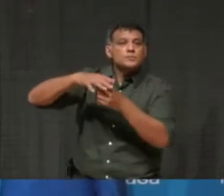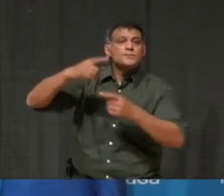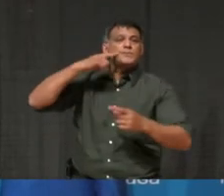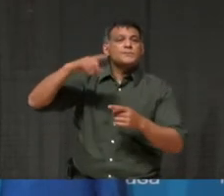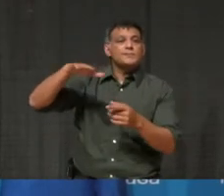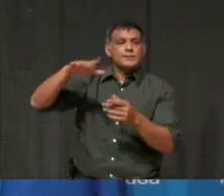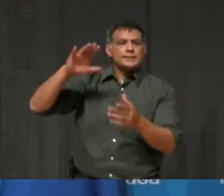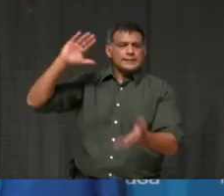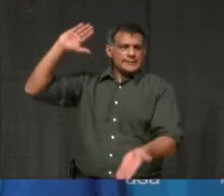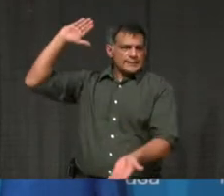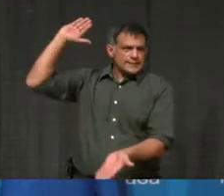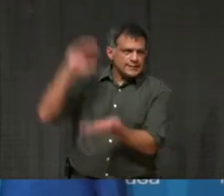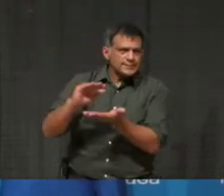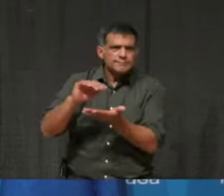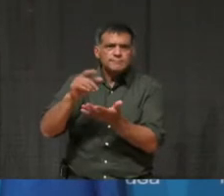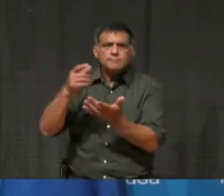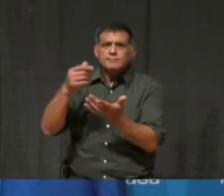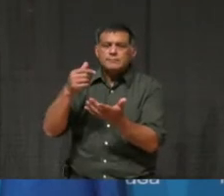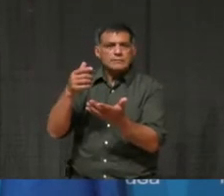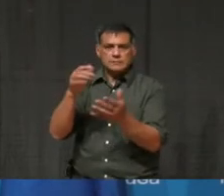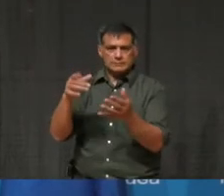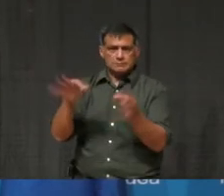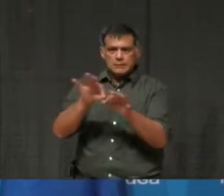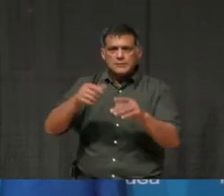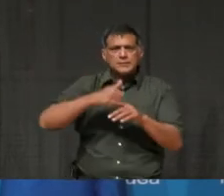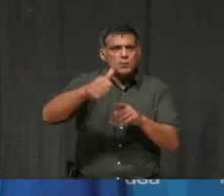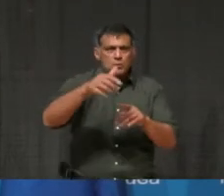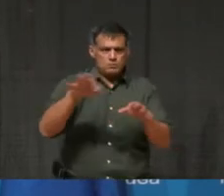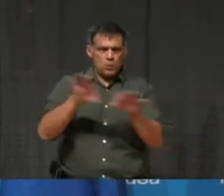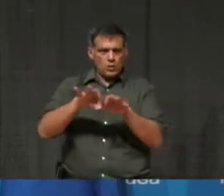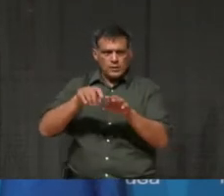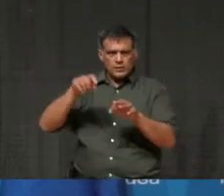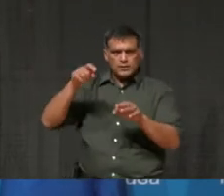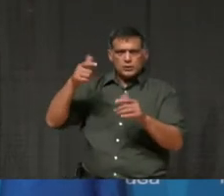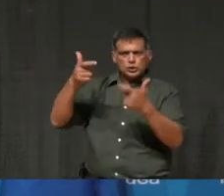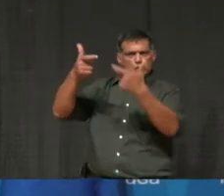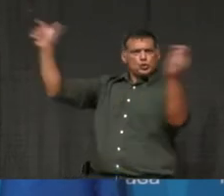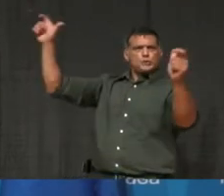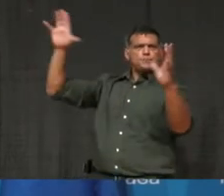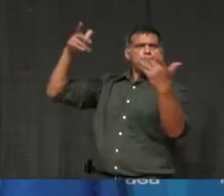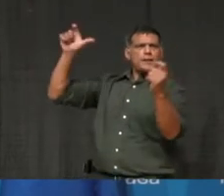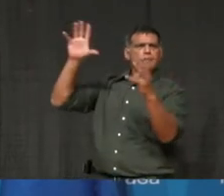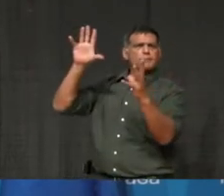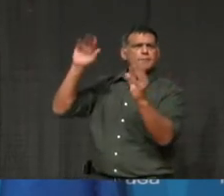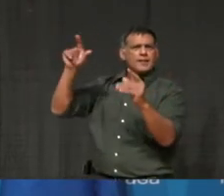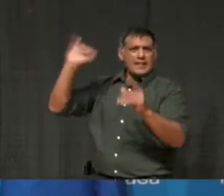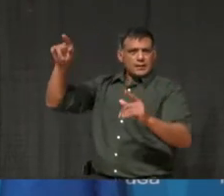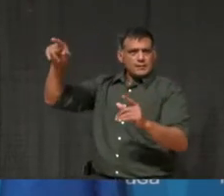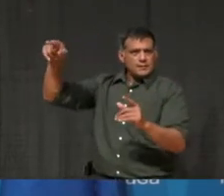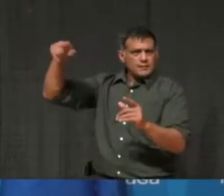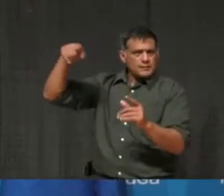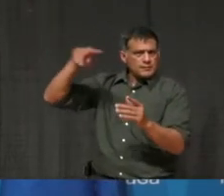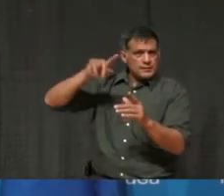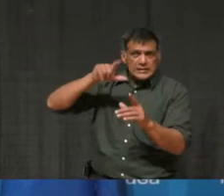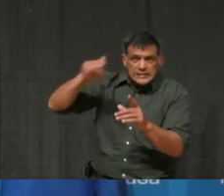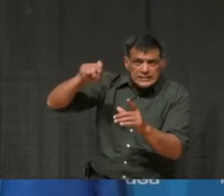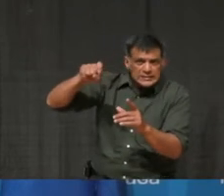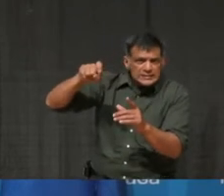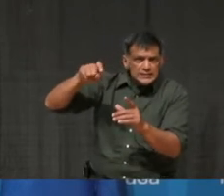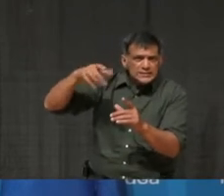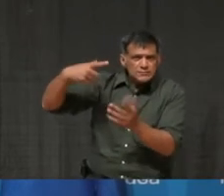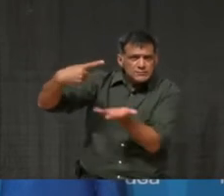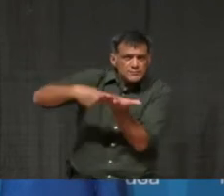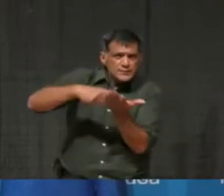things being sold in big box stores. Can you tell me a bit about the enforcement of that? Would this be a